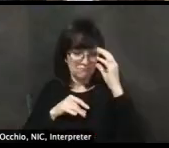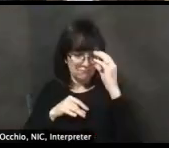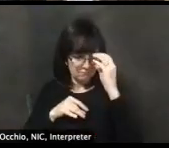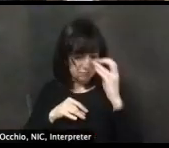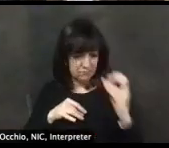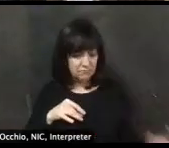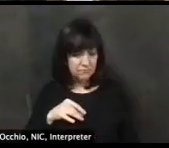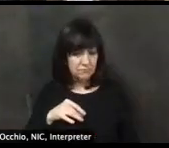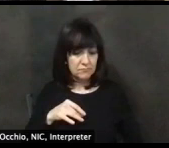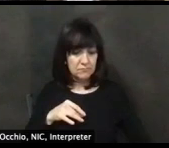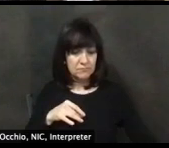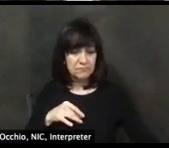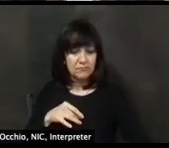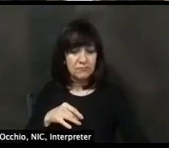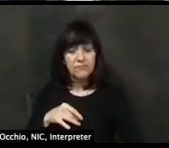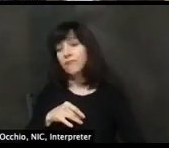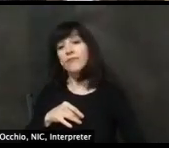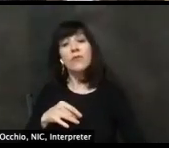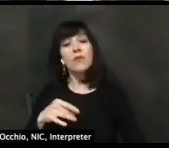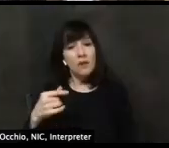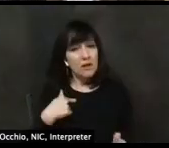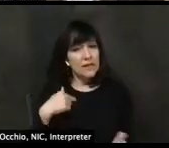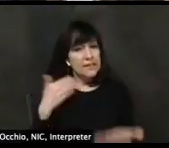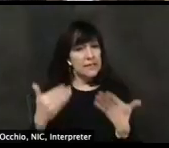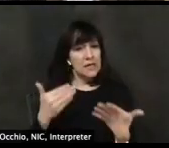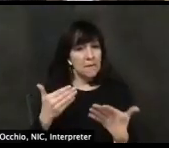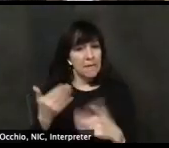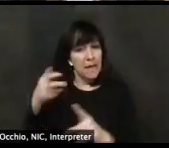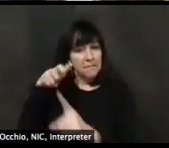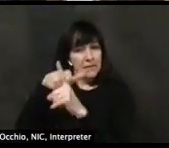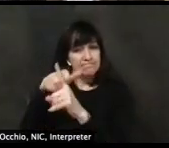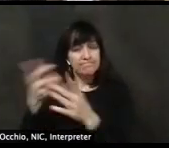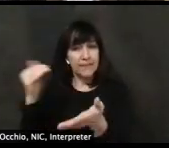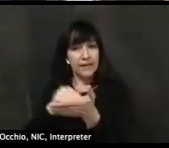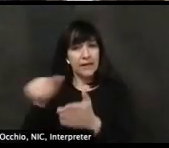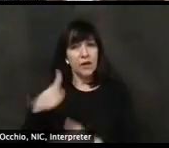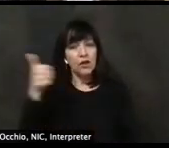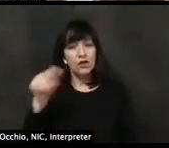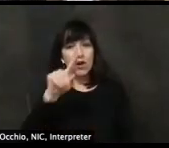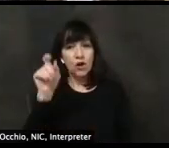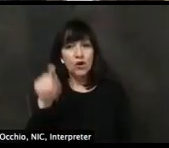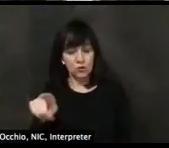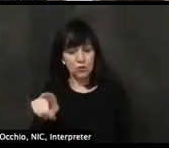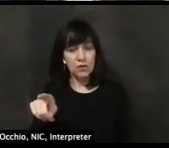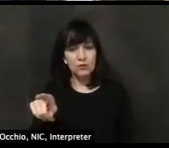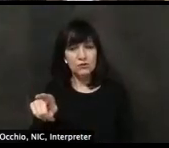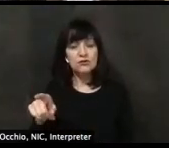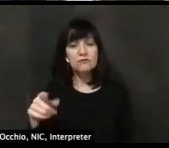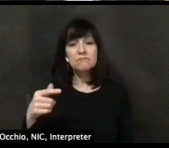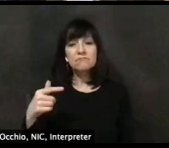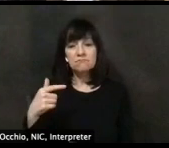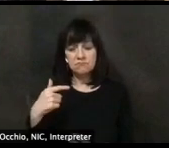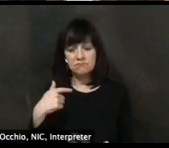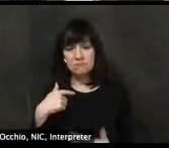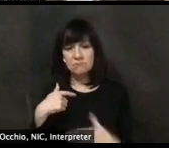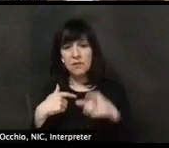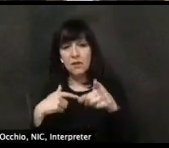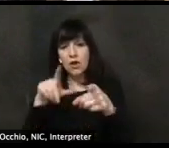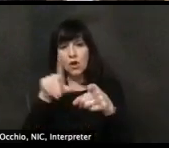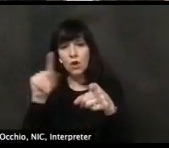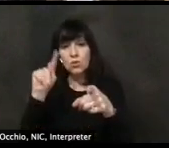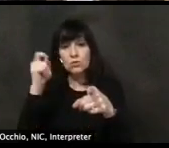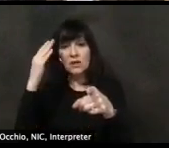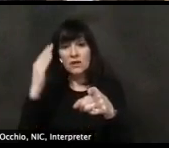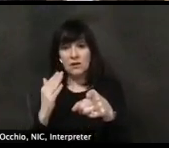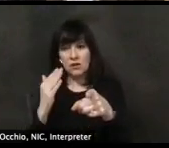Thank you again. And we might come back to you here on this next one, but I'm going to start with the Lieutenant governor. This is from John Stroud in the comments who, uh,